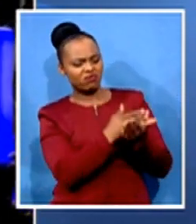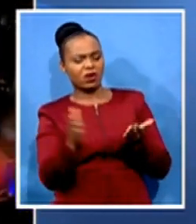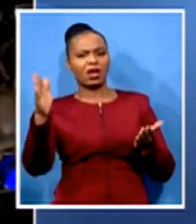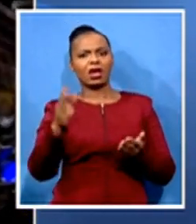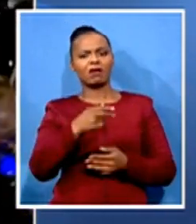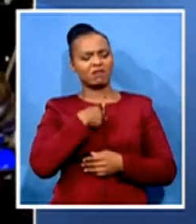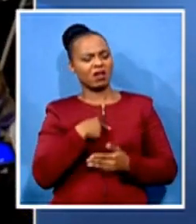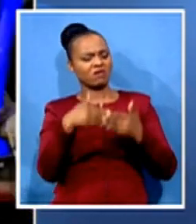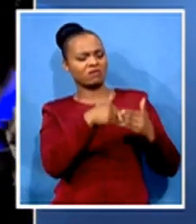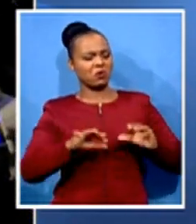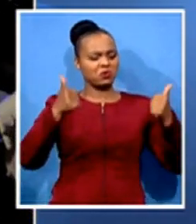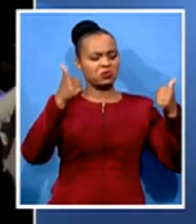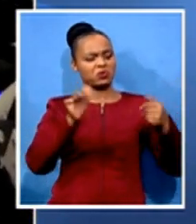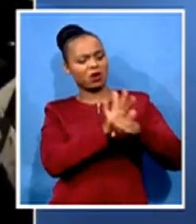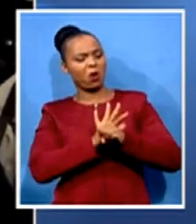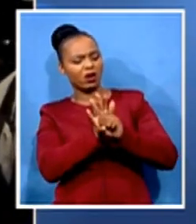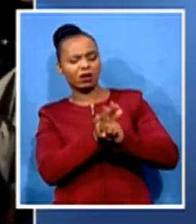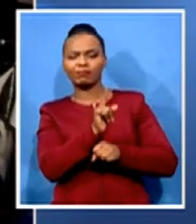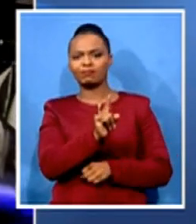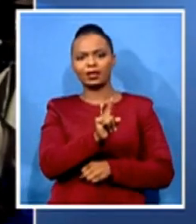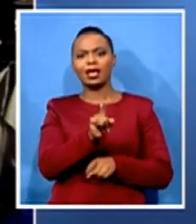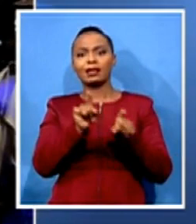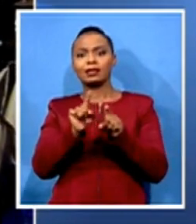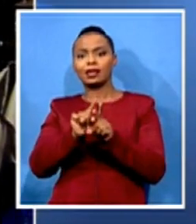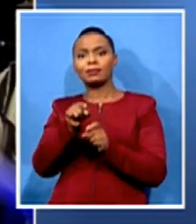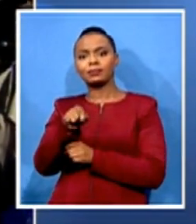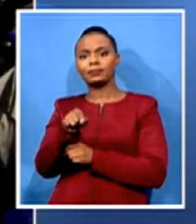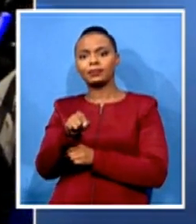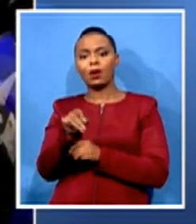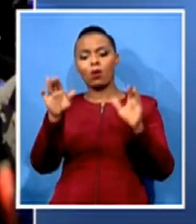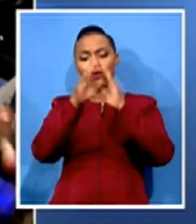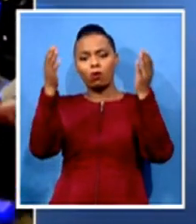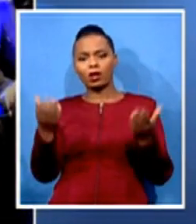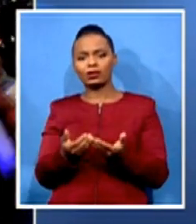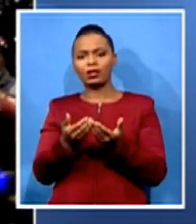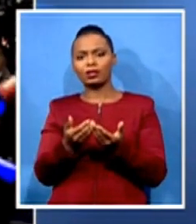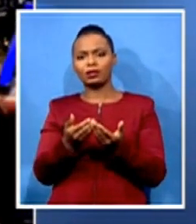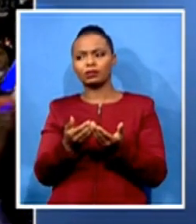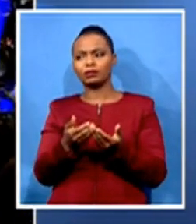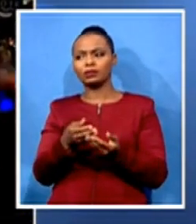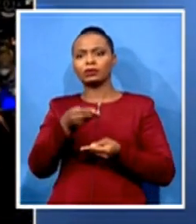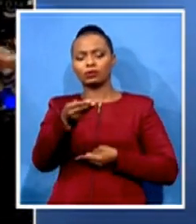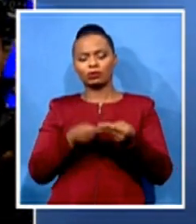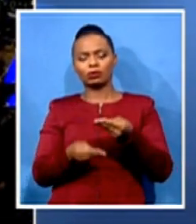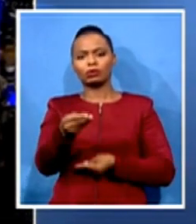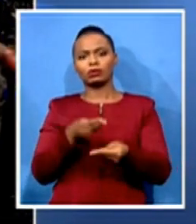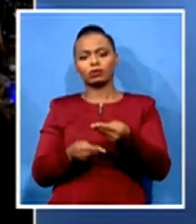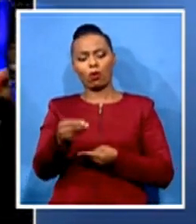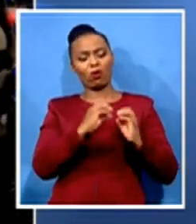the World Trade Organization. Donald Trump, a week ago, with his administration,